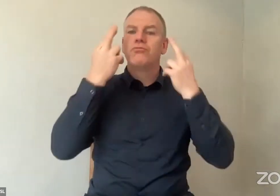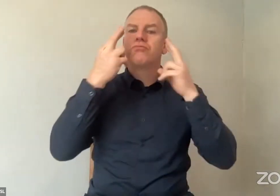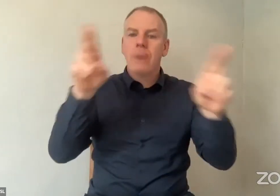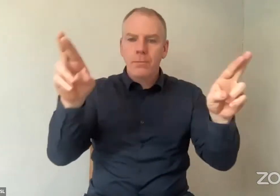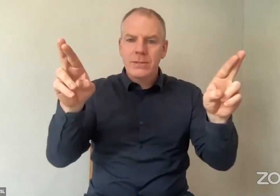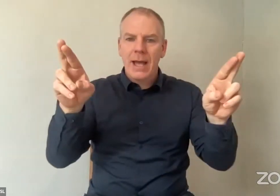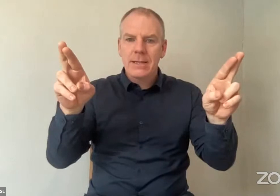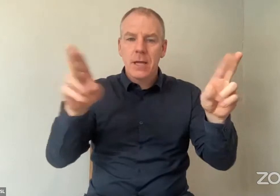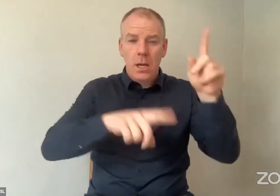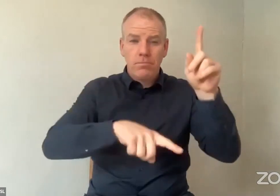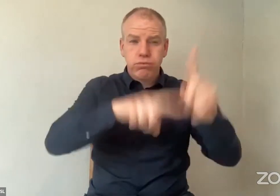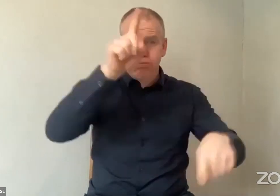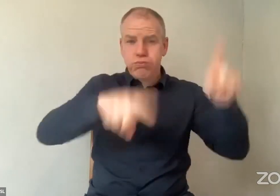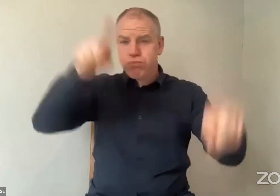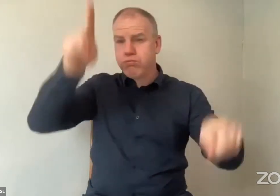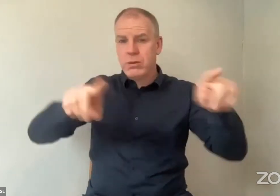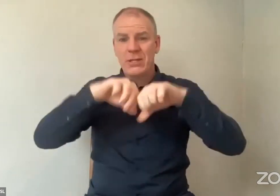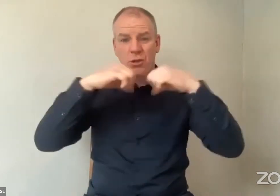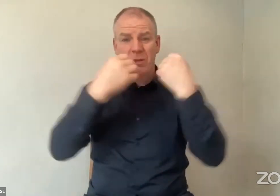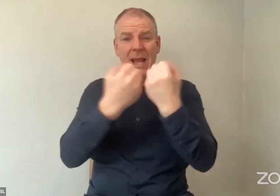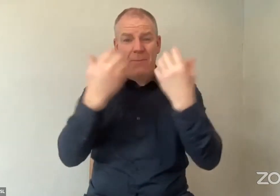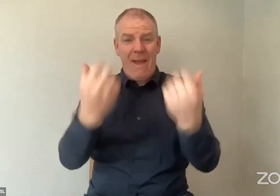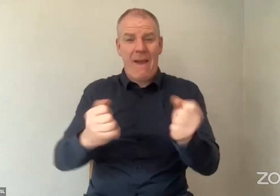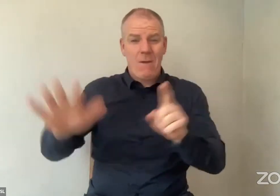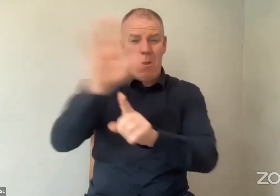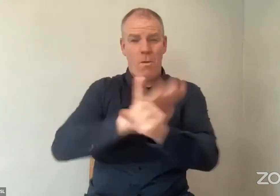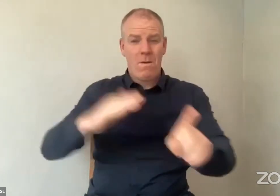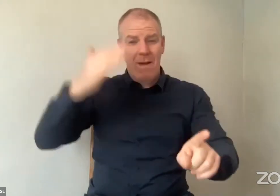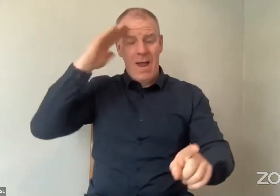vibrant and diverse society that we have here in Ireland.